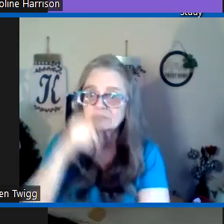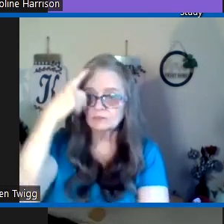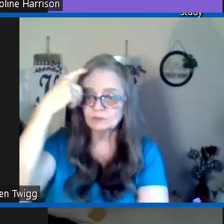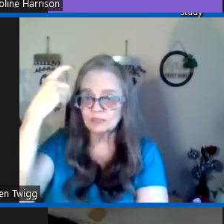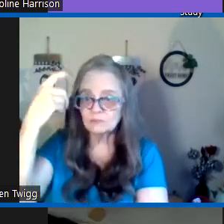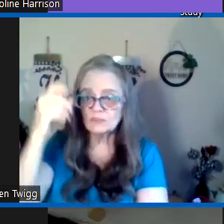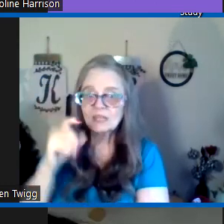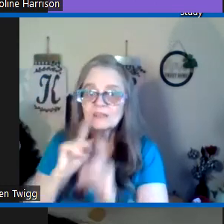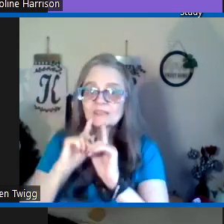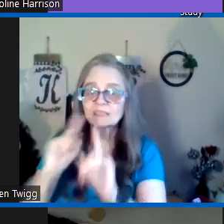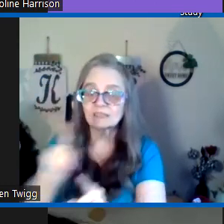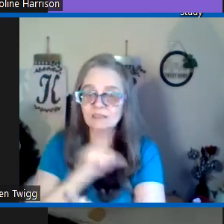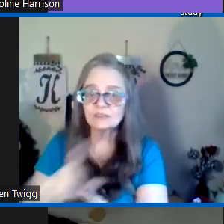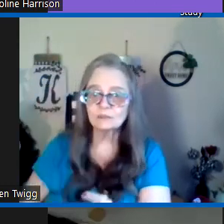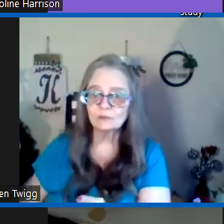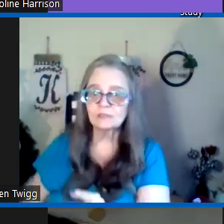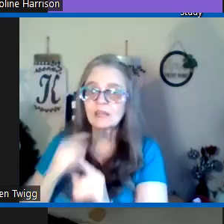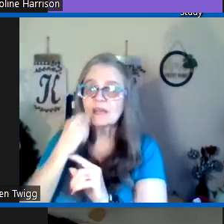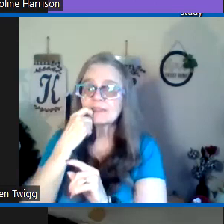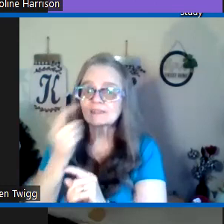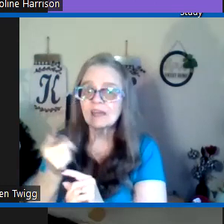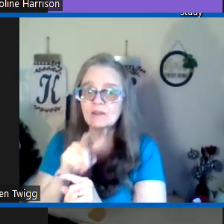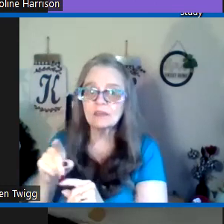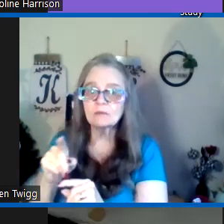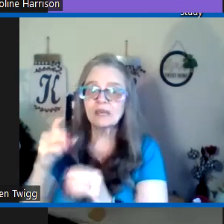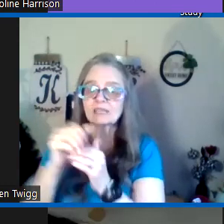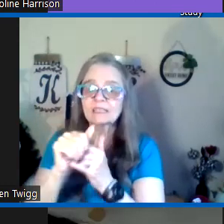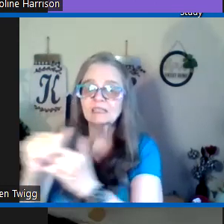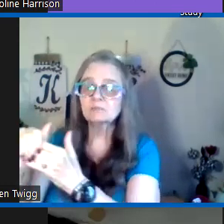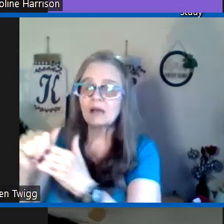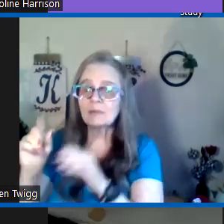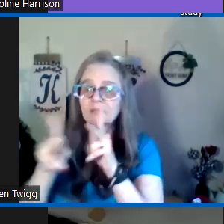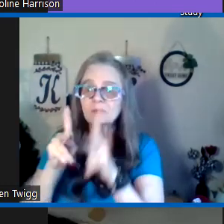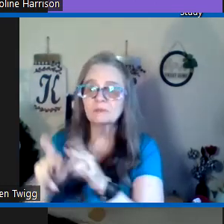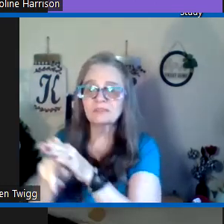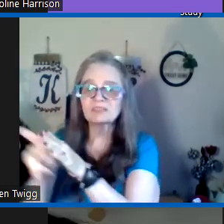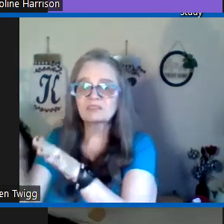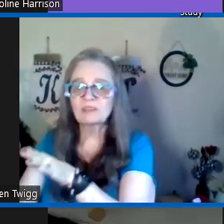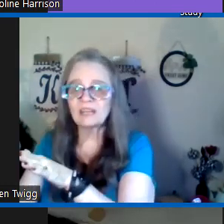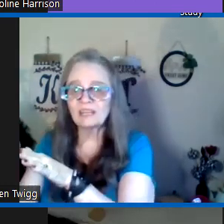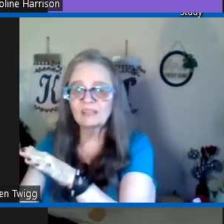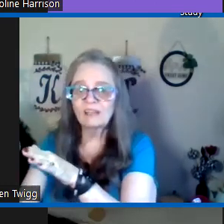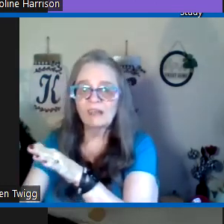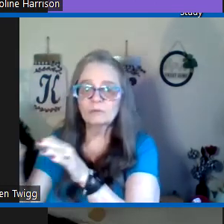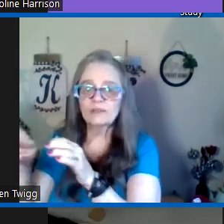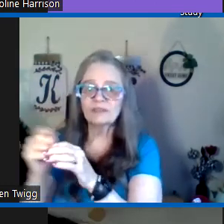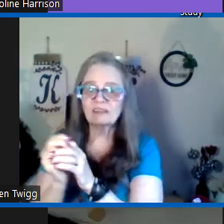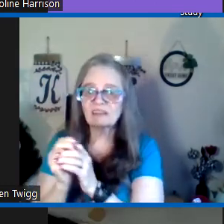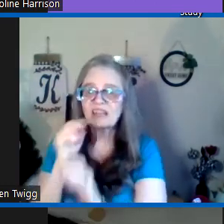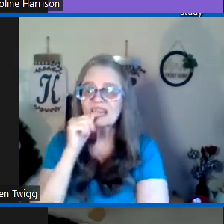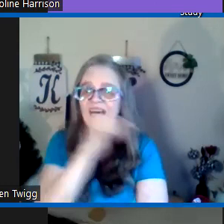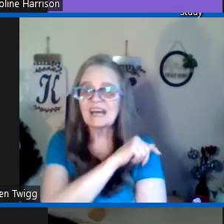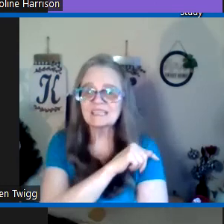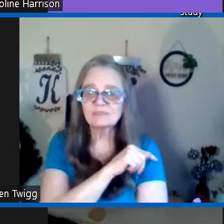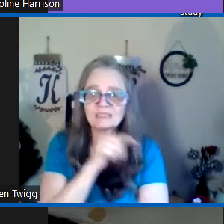dreams declares the lord they tell them and lead my people astray with